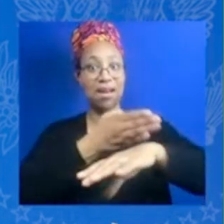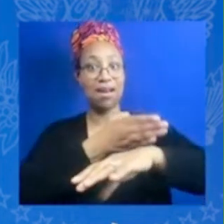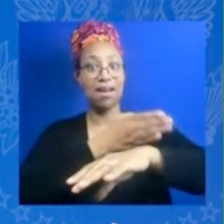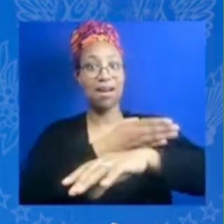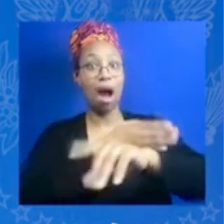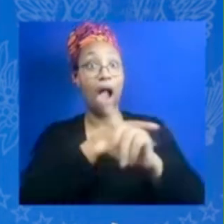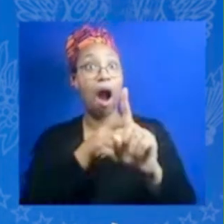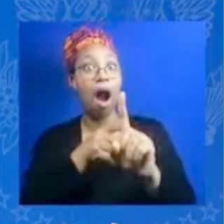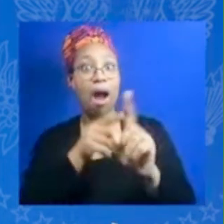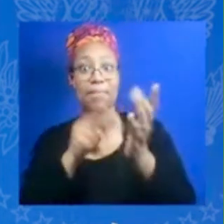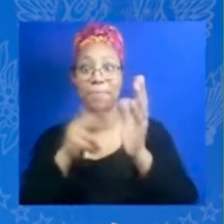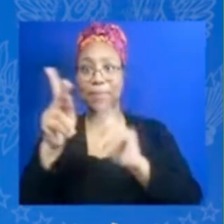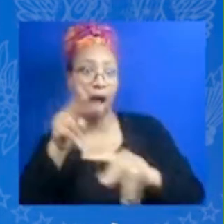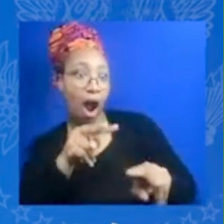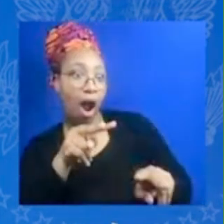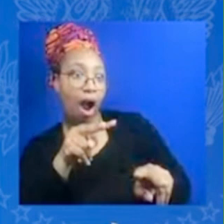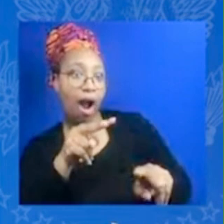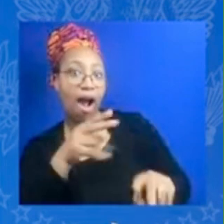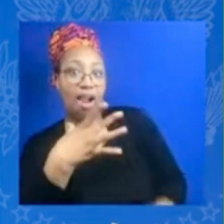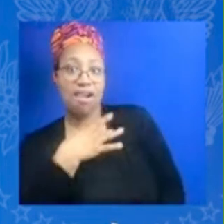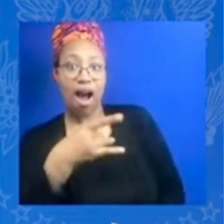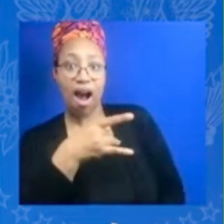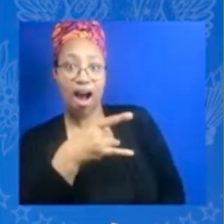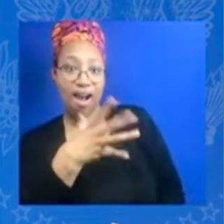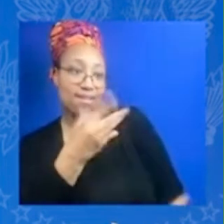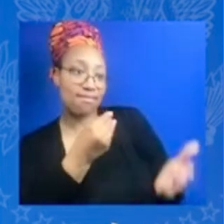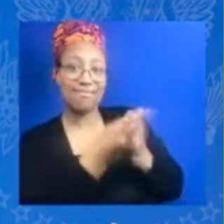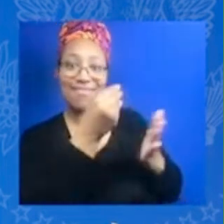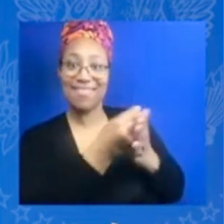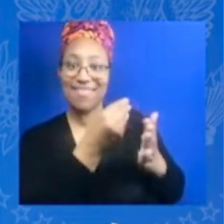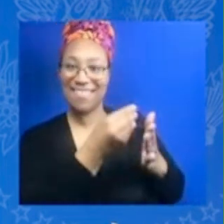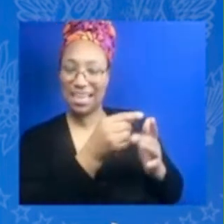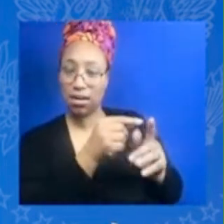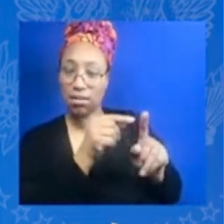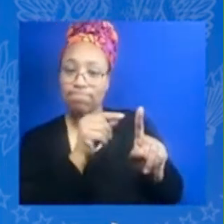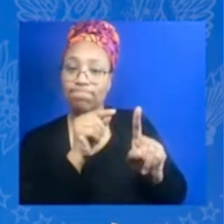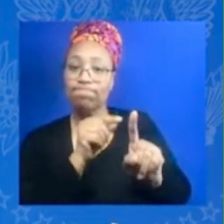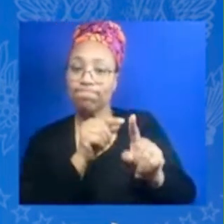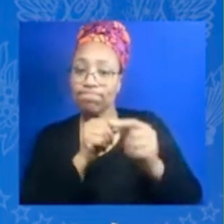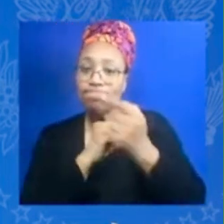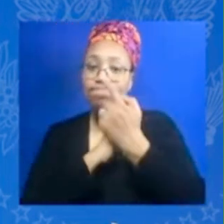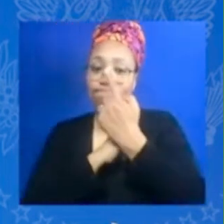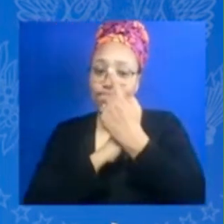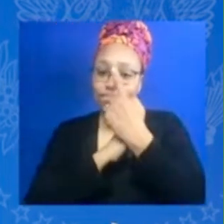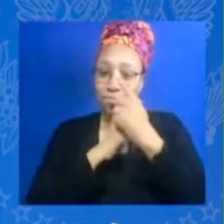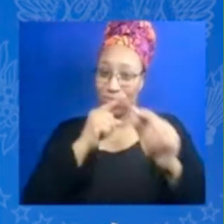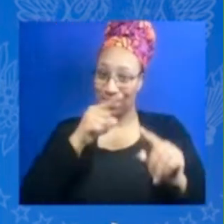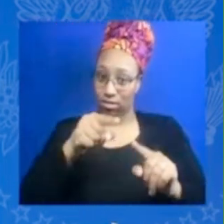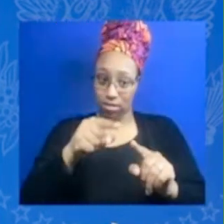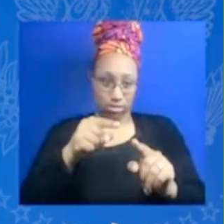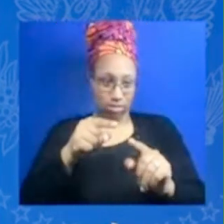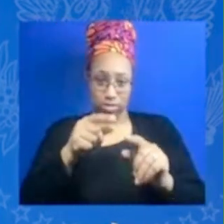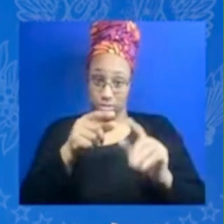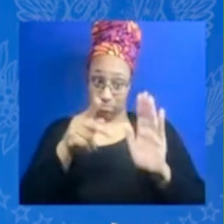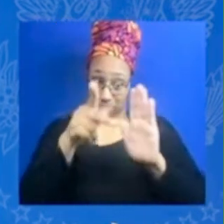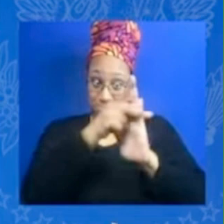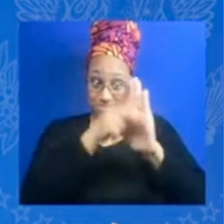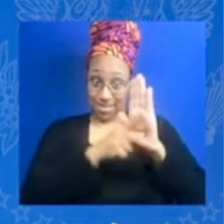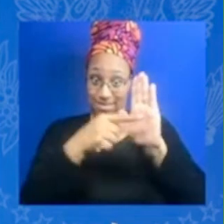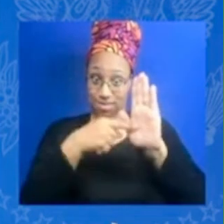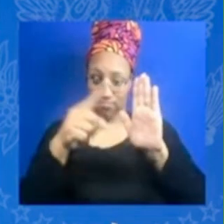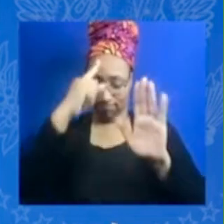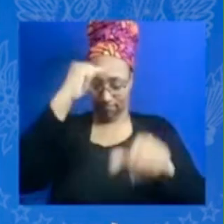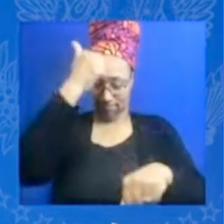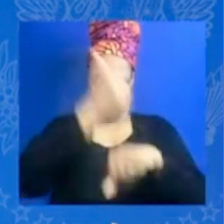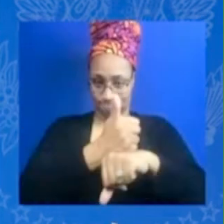people think that you know you have to follow these certain principles of business but just like you can